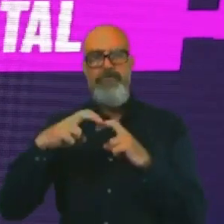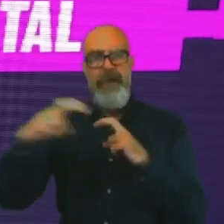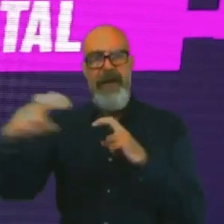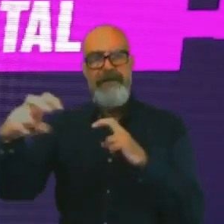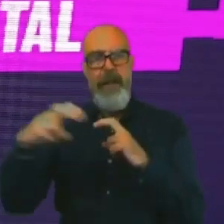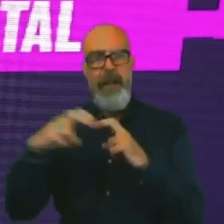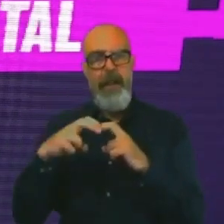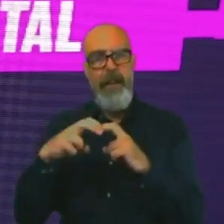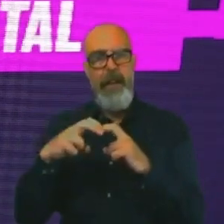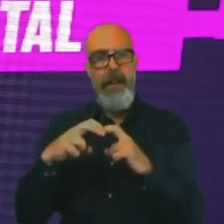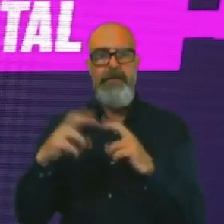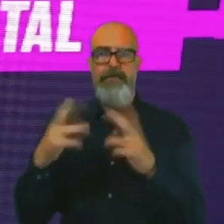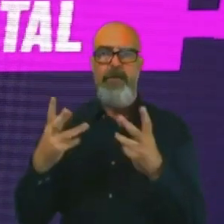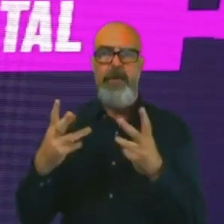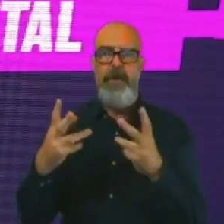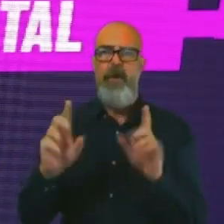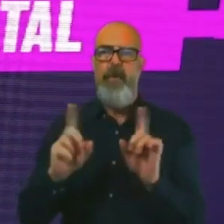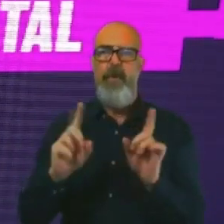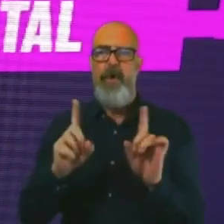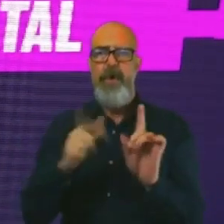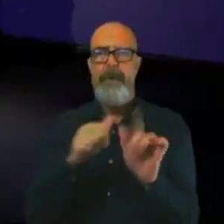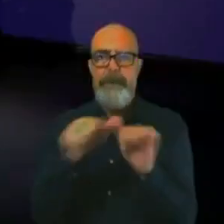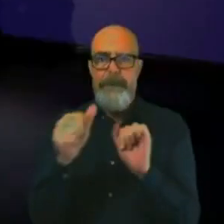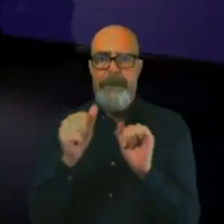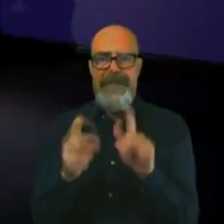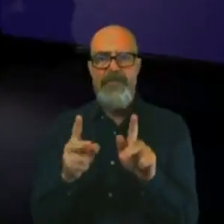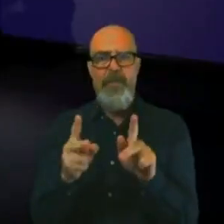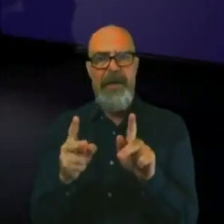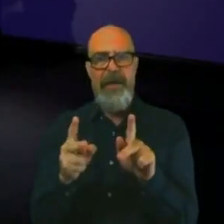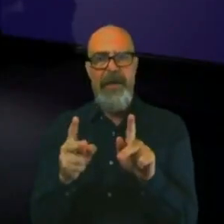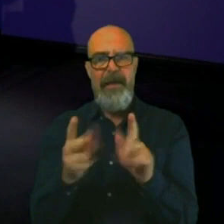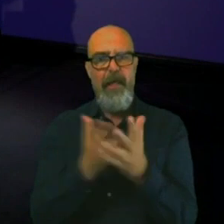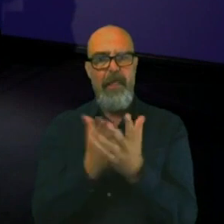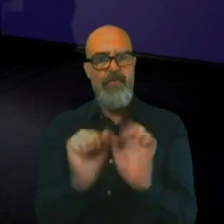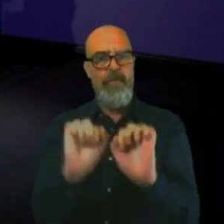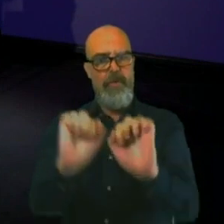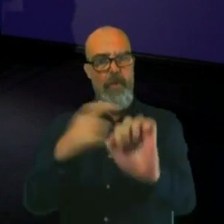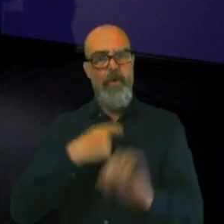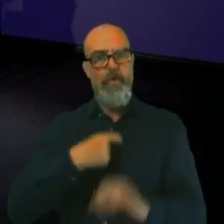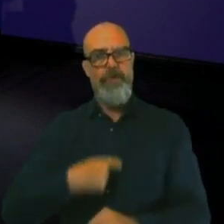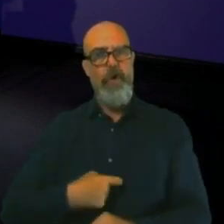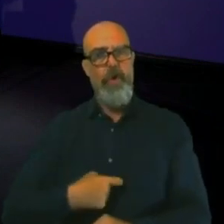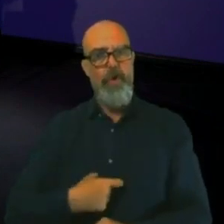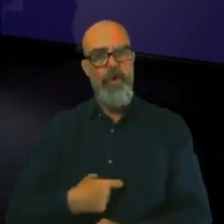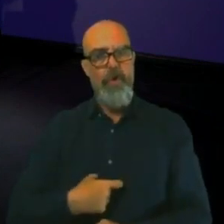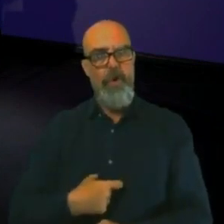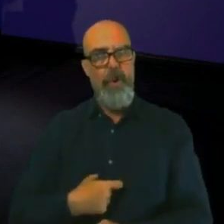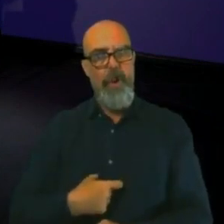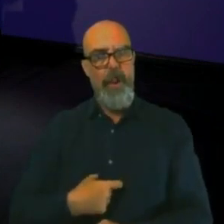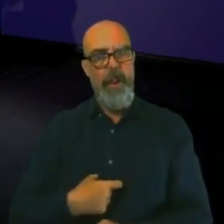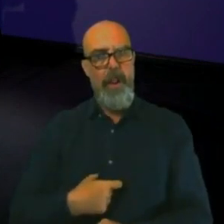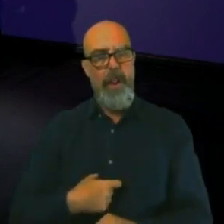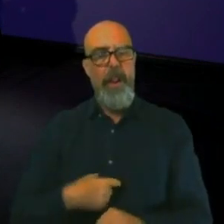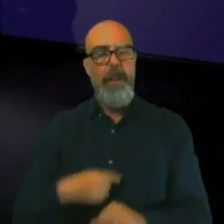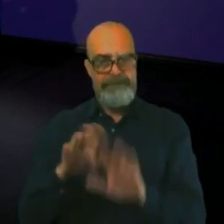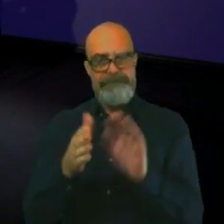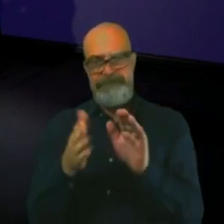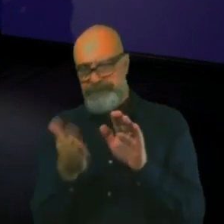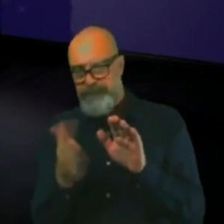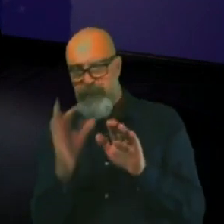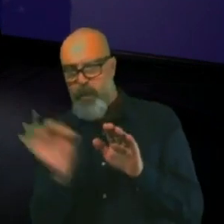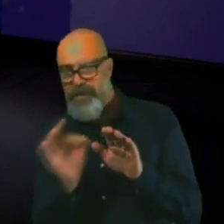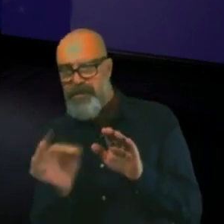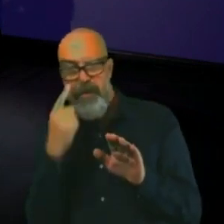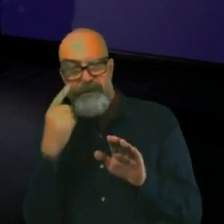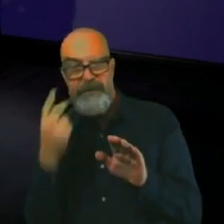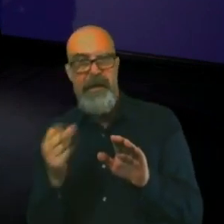what is the best way in your role? I'm just going to get the question again so I can get the exact words for you. So, our